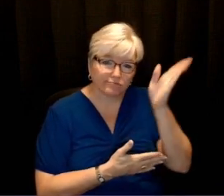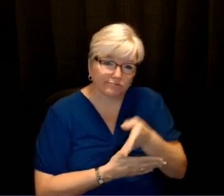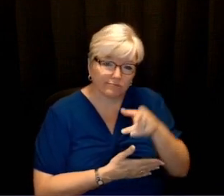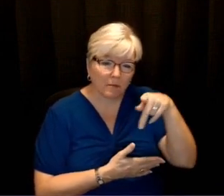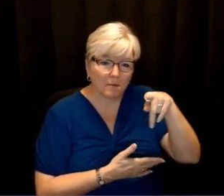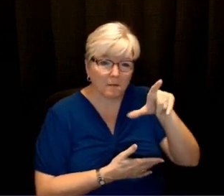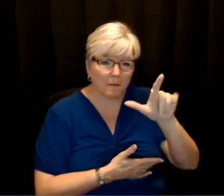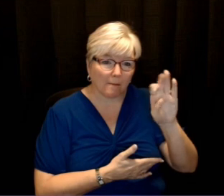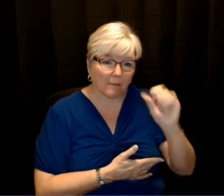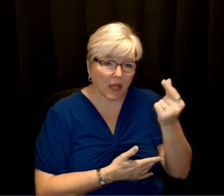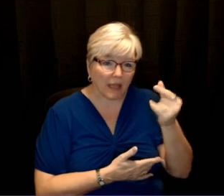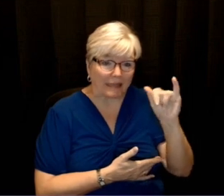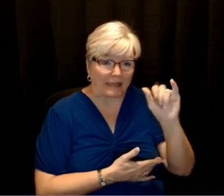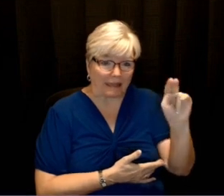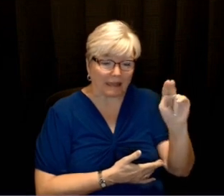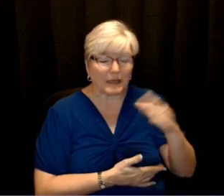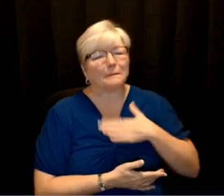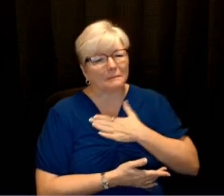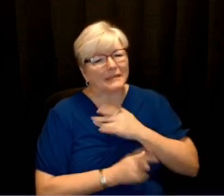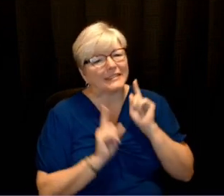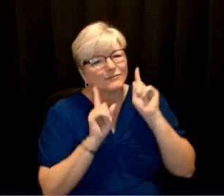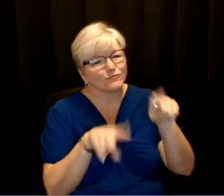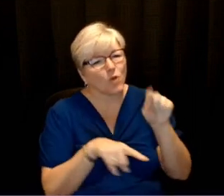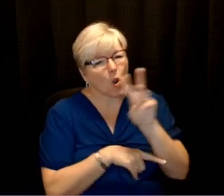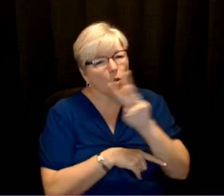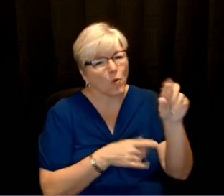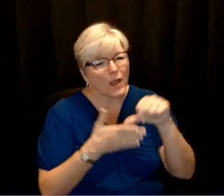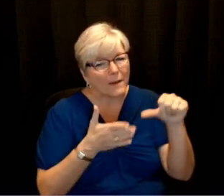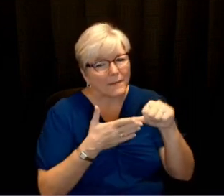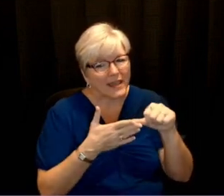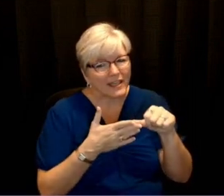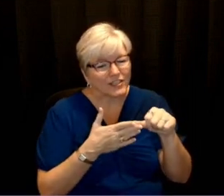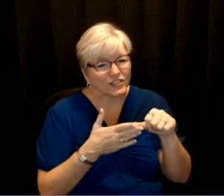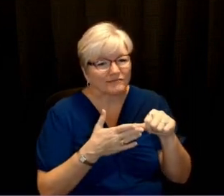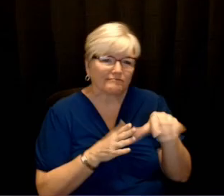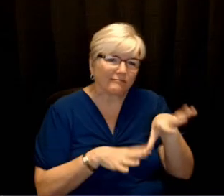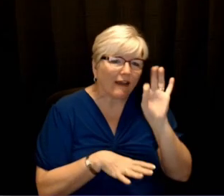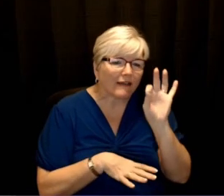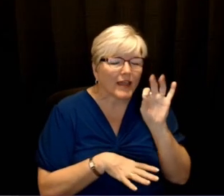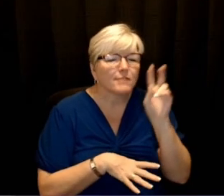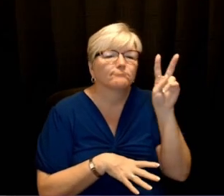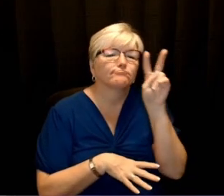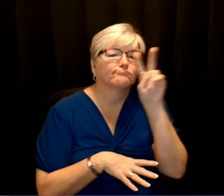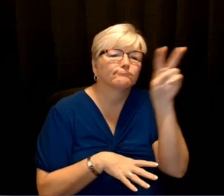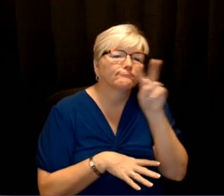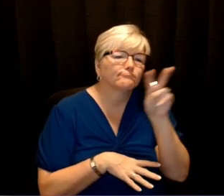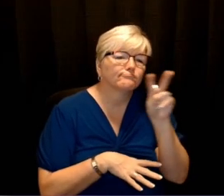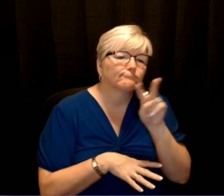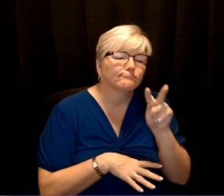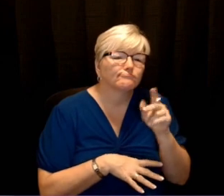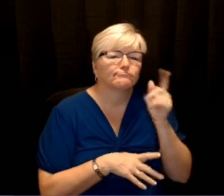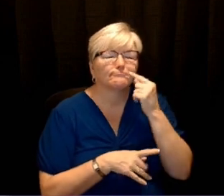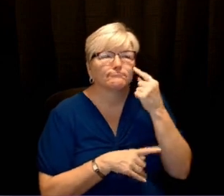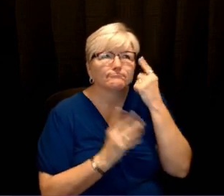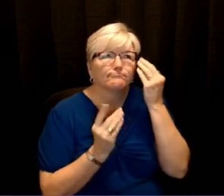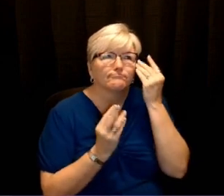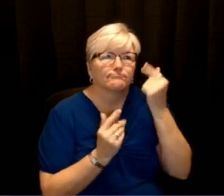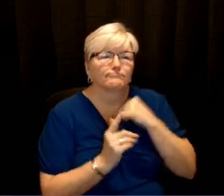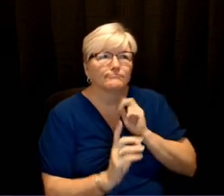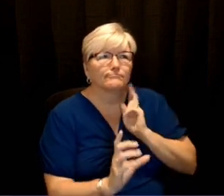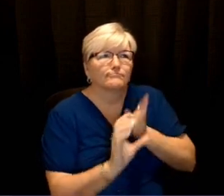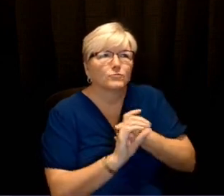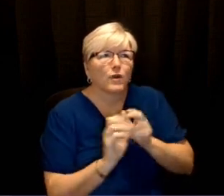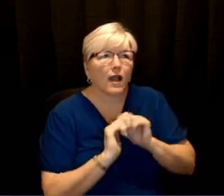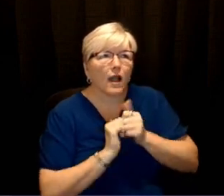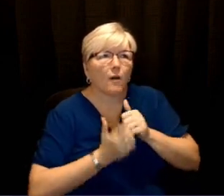in. I encourage you, please go to our website forward slash plug in, check out these opportunities, prayerfully